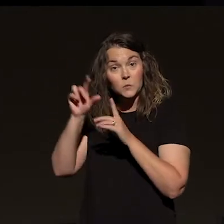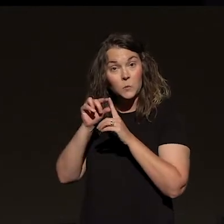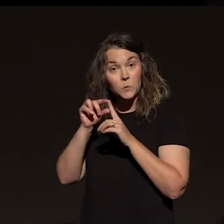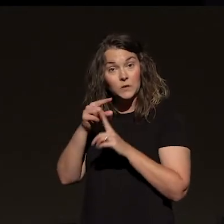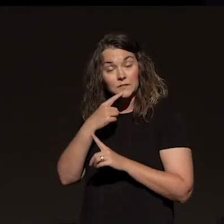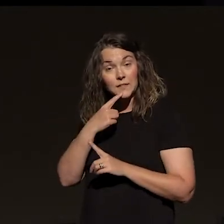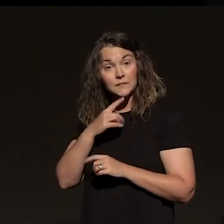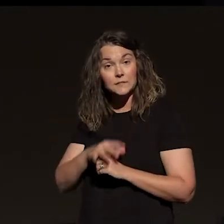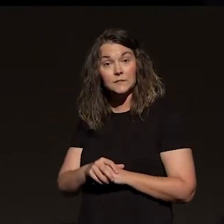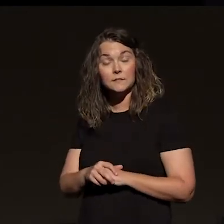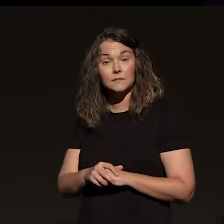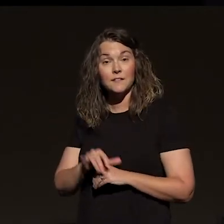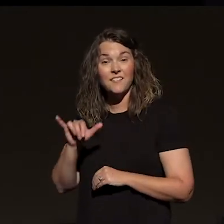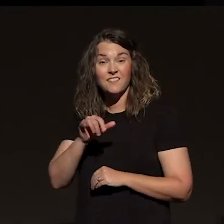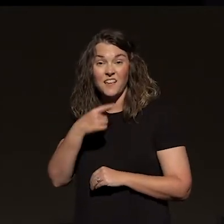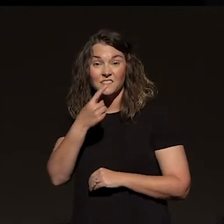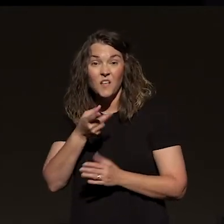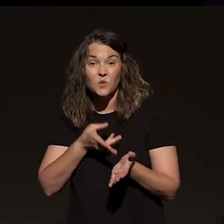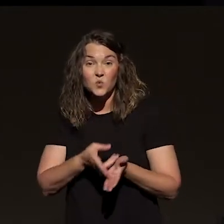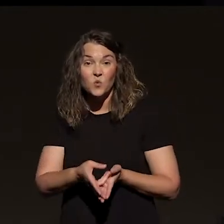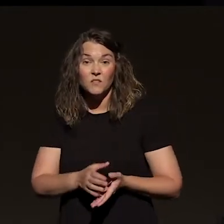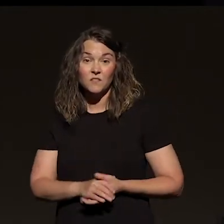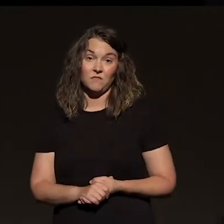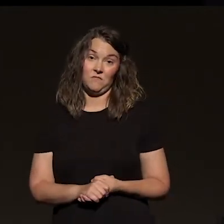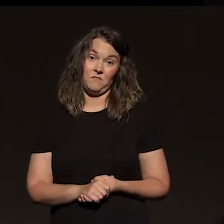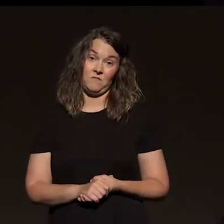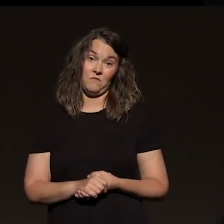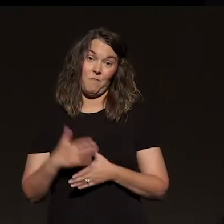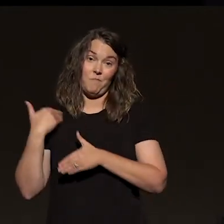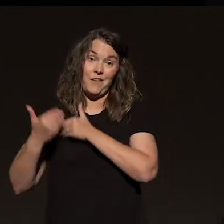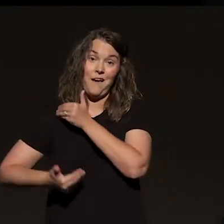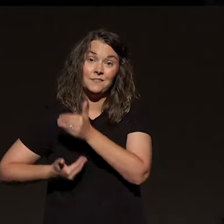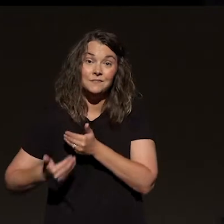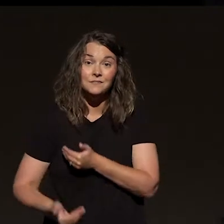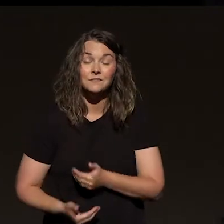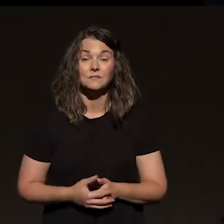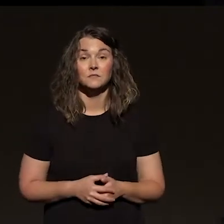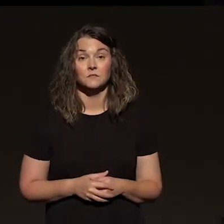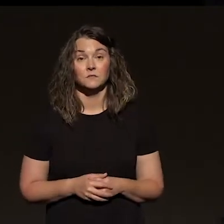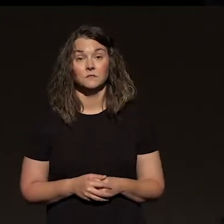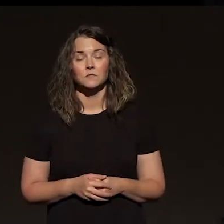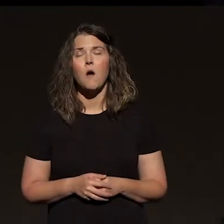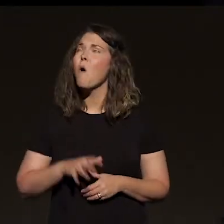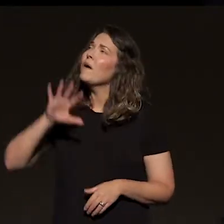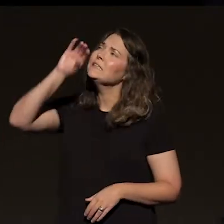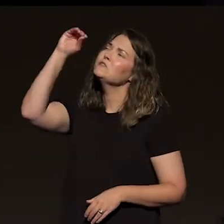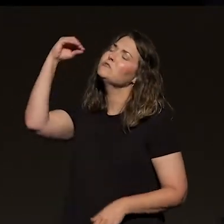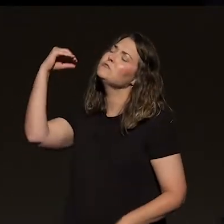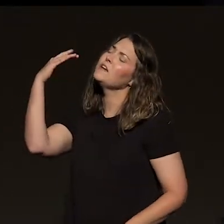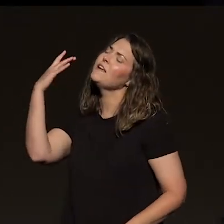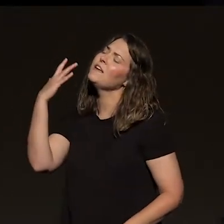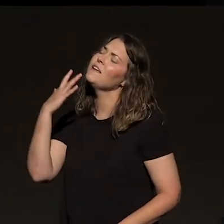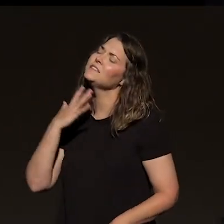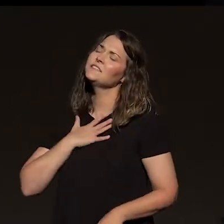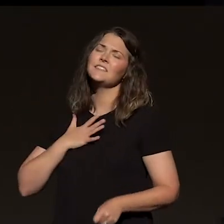do? Like tell truth, be kind. Oh, his grace, man, his grace is sufficient. It's more than enough.